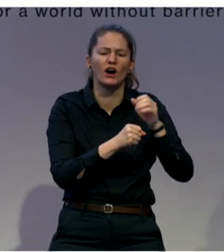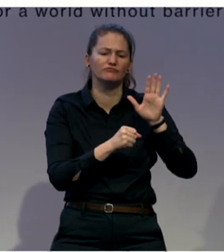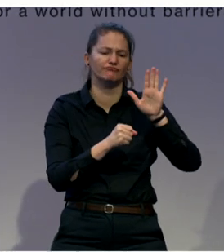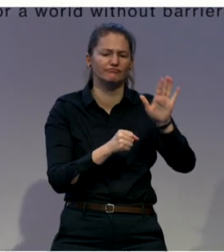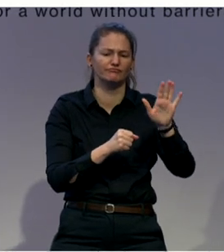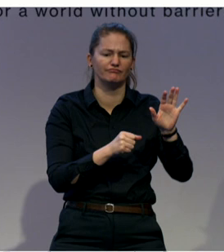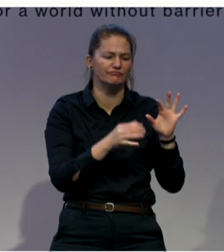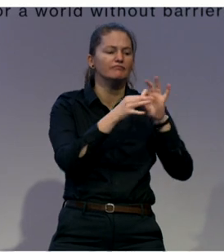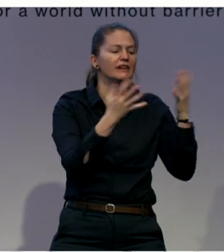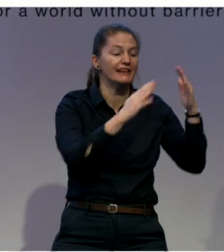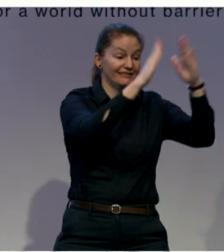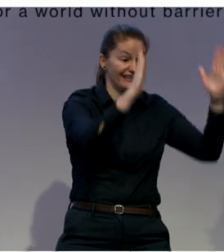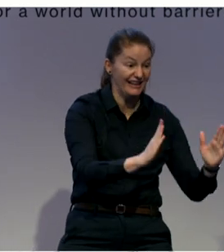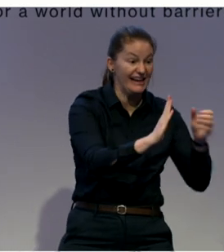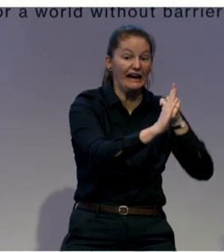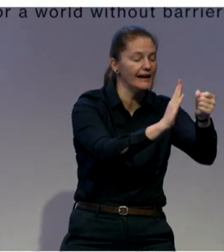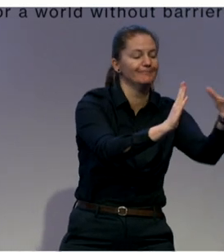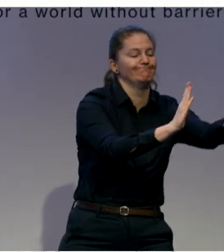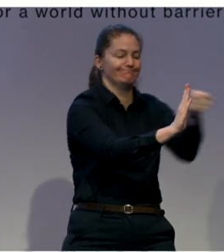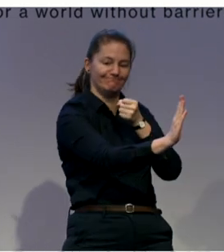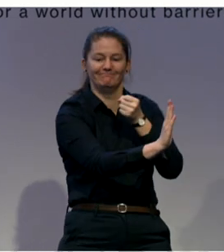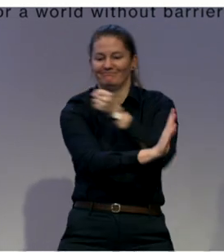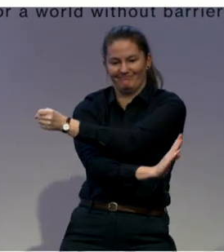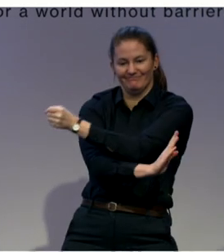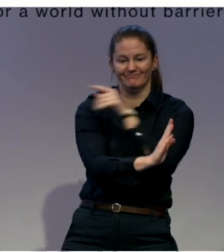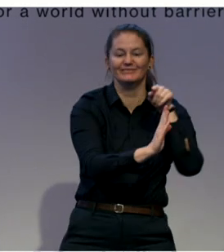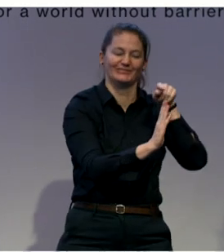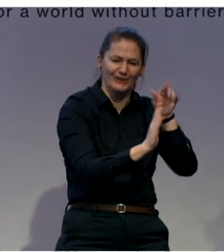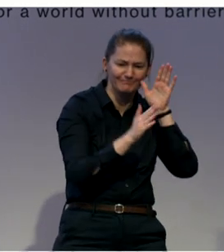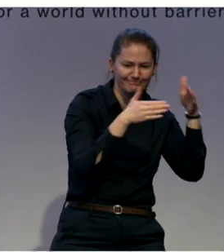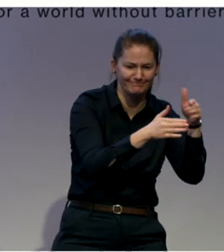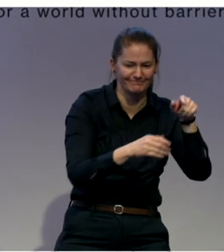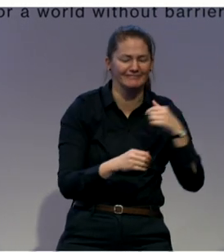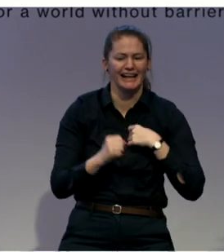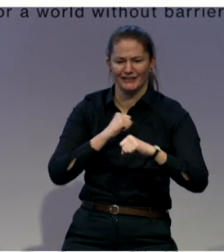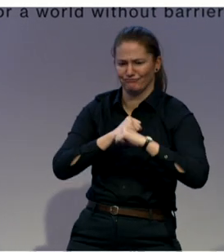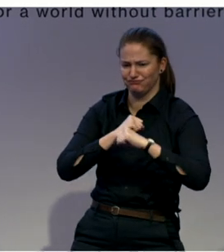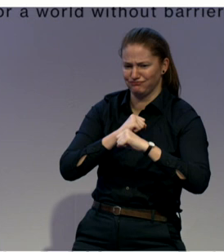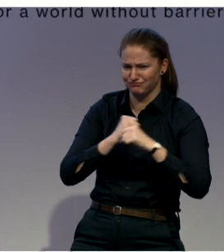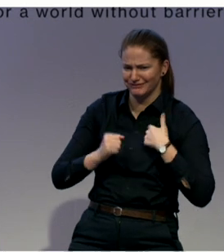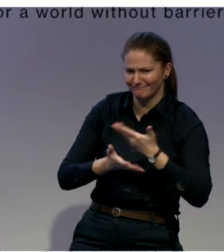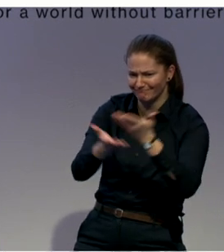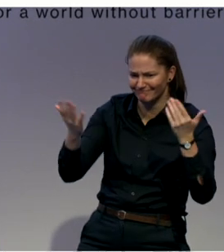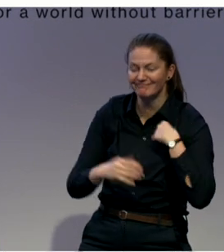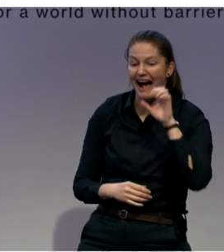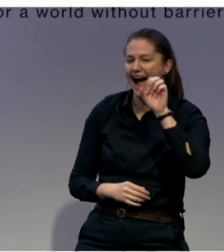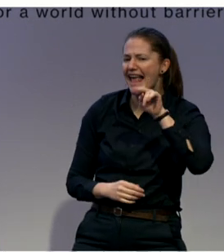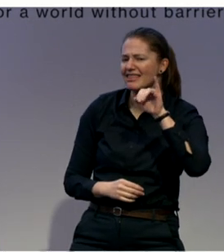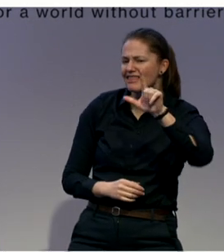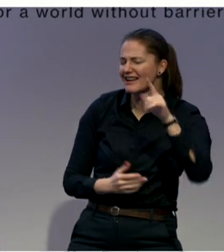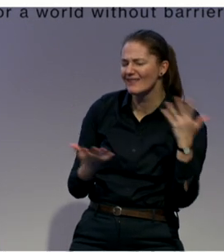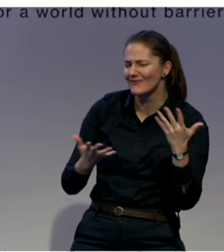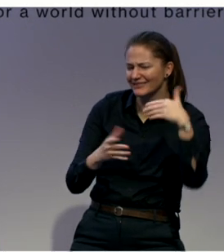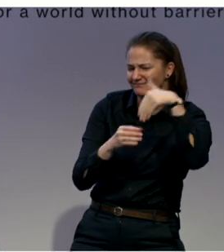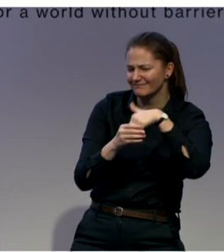relations and give you information about Enel. So who are we? We are a network of disabled people with